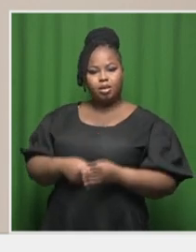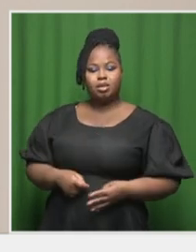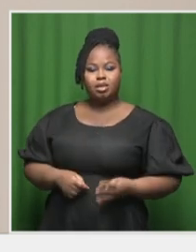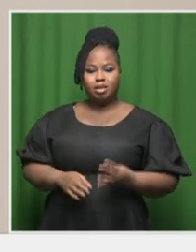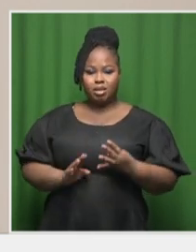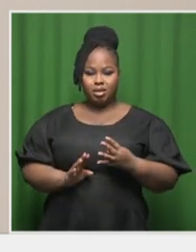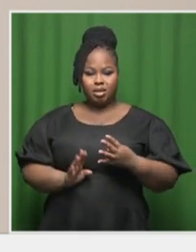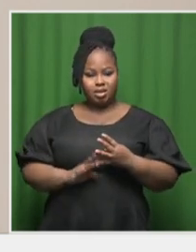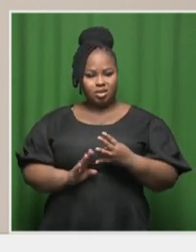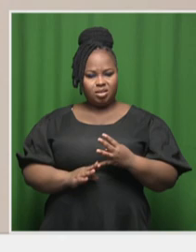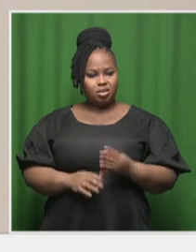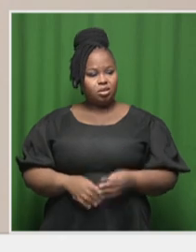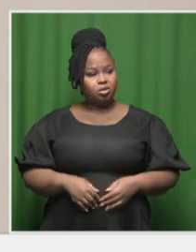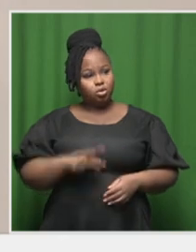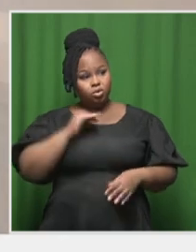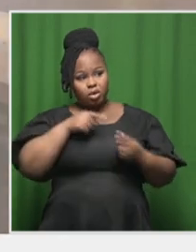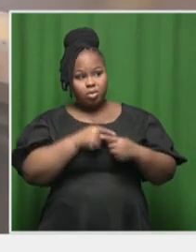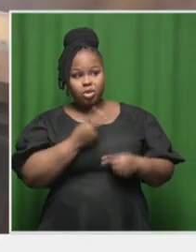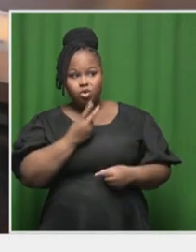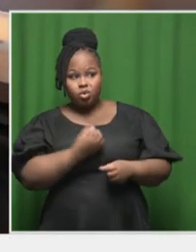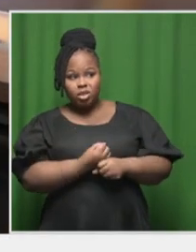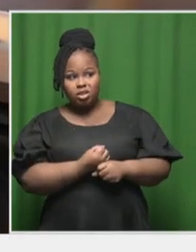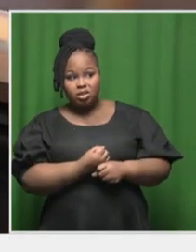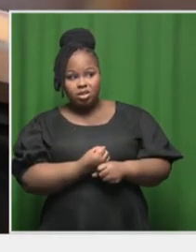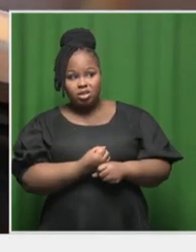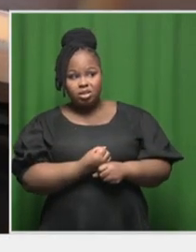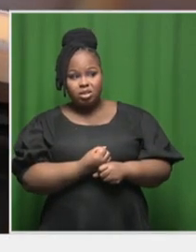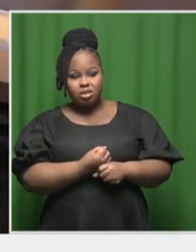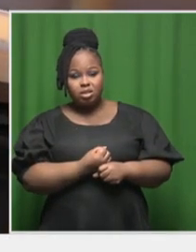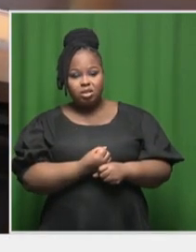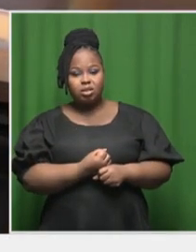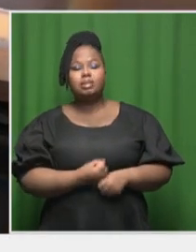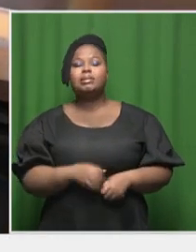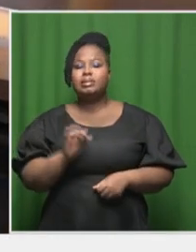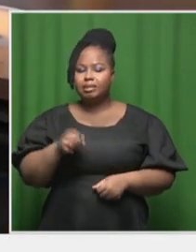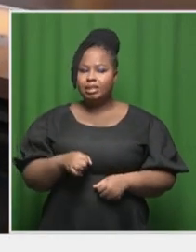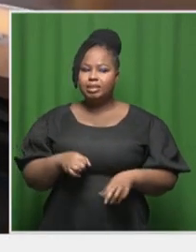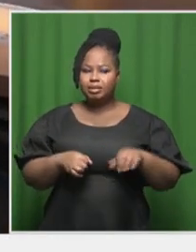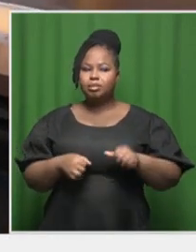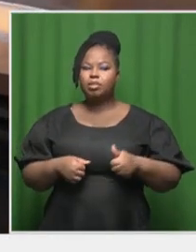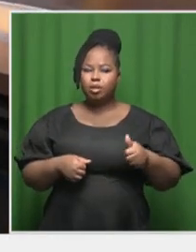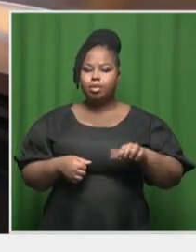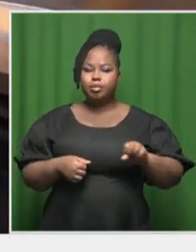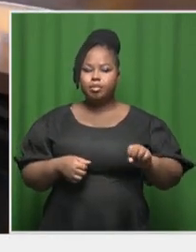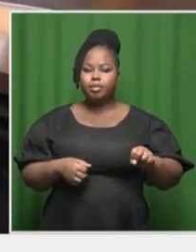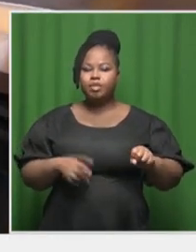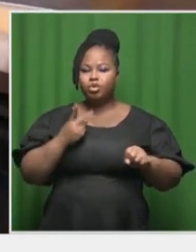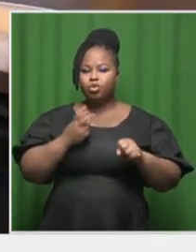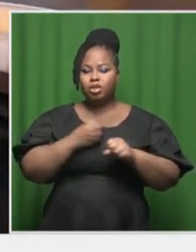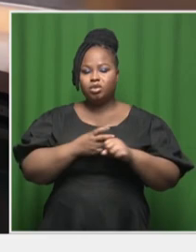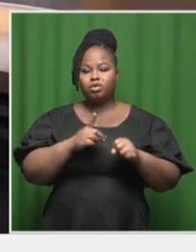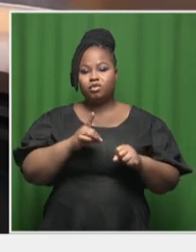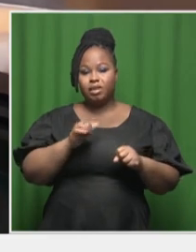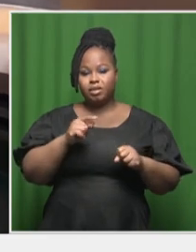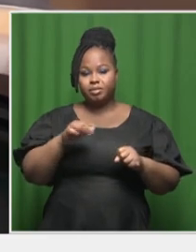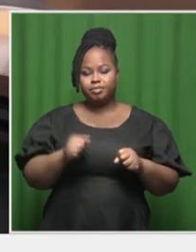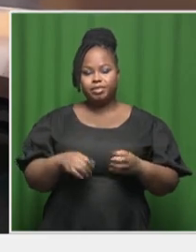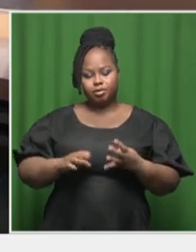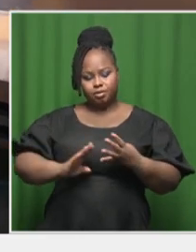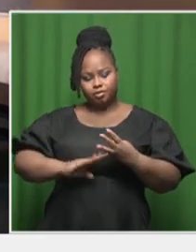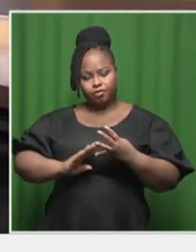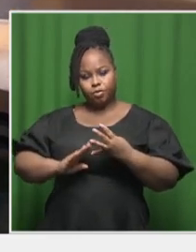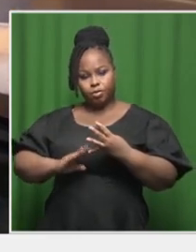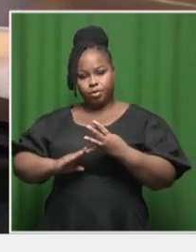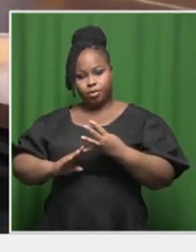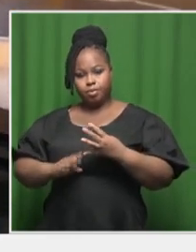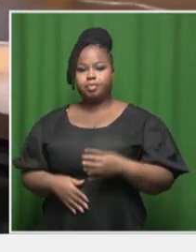the two years. Is this what you're going to speak about now? The two years of data? Yes, I'll speak to the two years of data. So, then, the last thing, it was